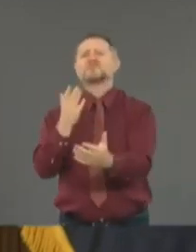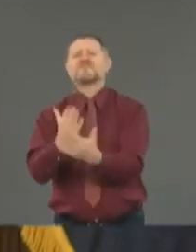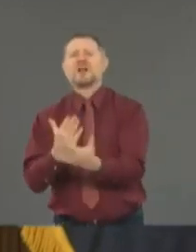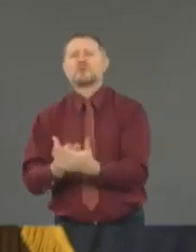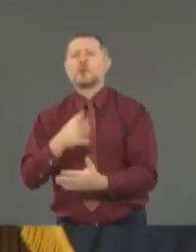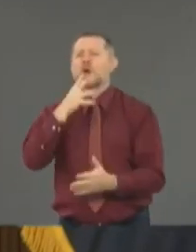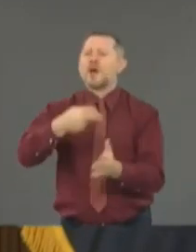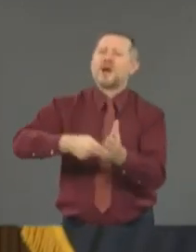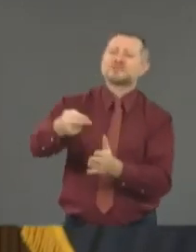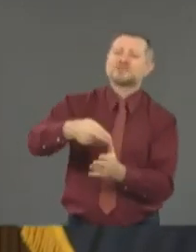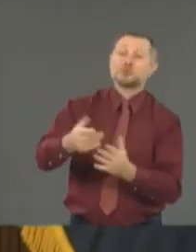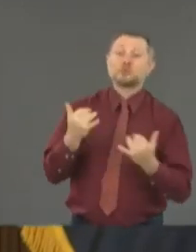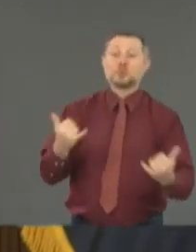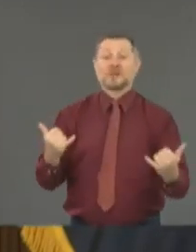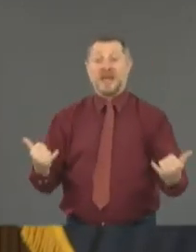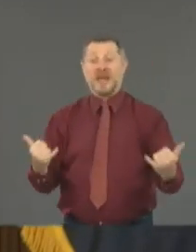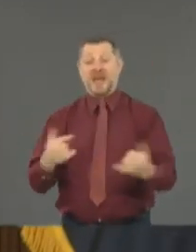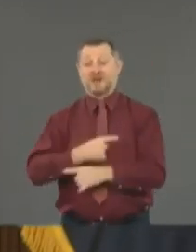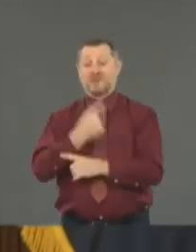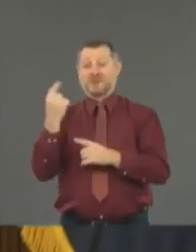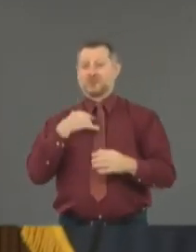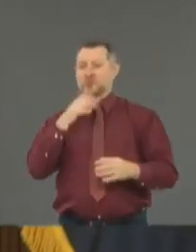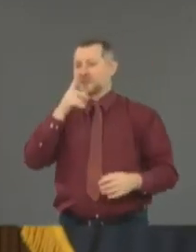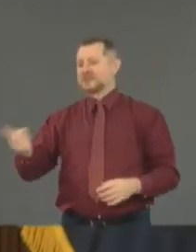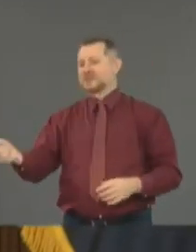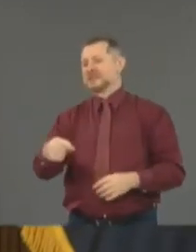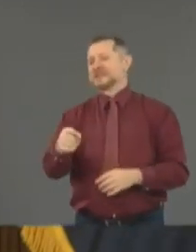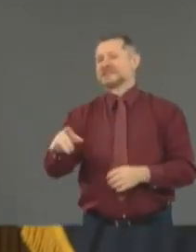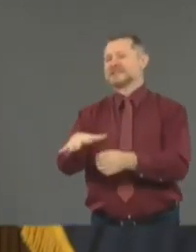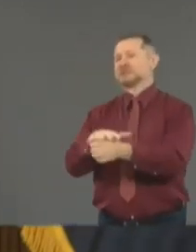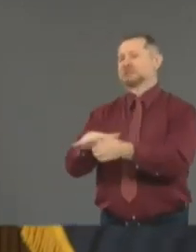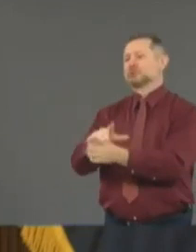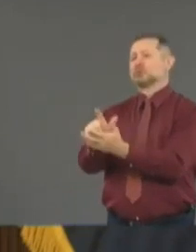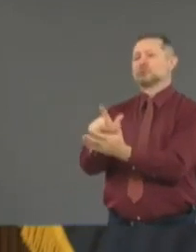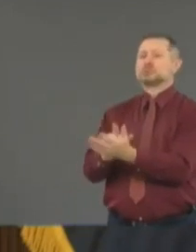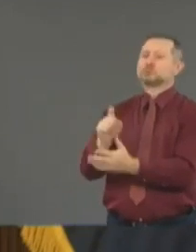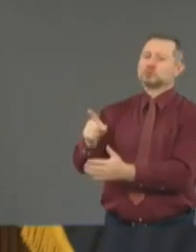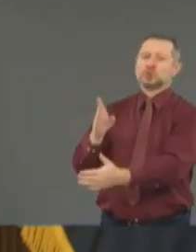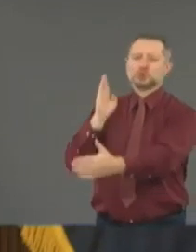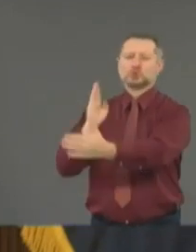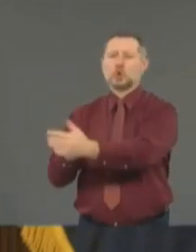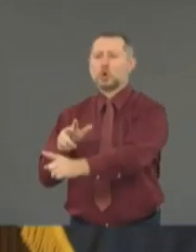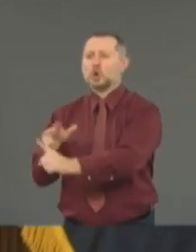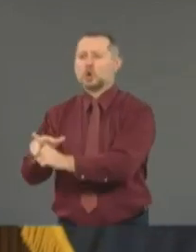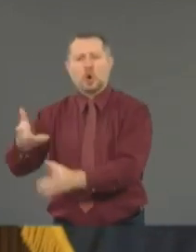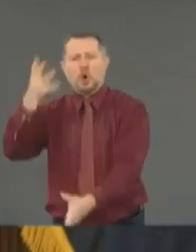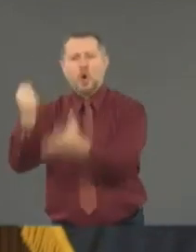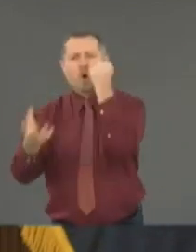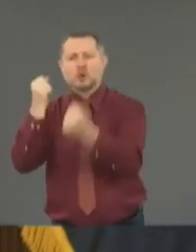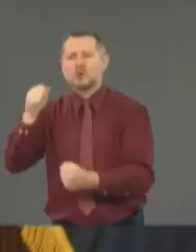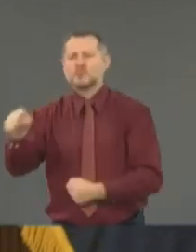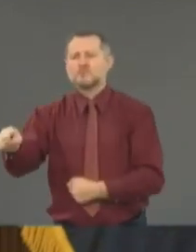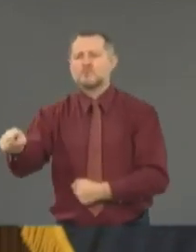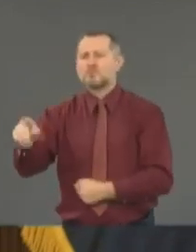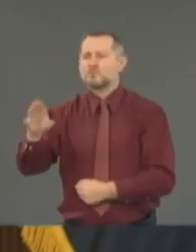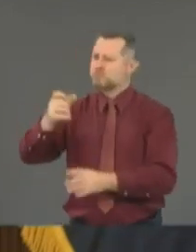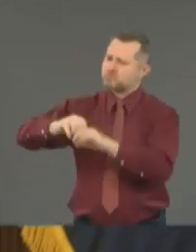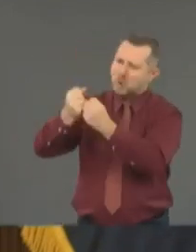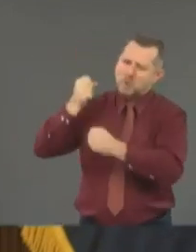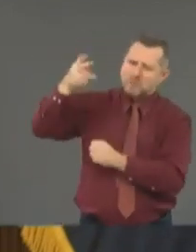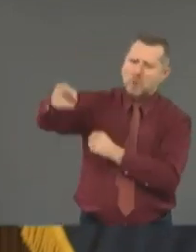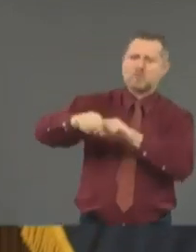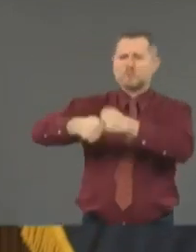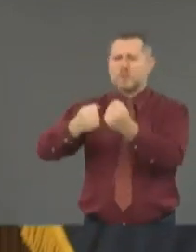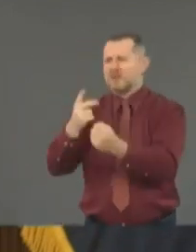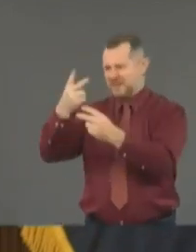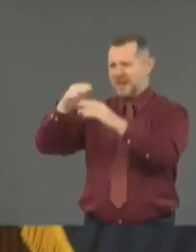should charge these looters. They should charge them with burglary too and they should be held and set